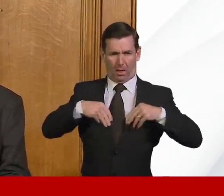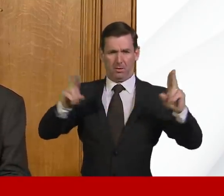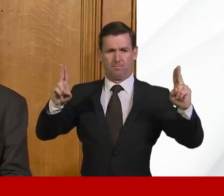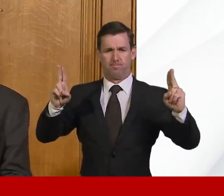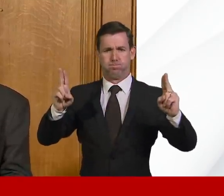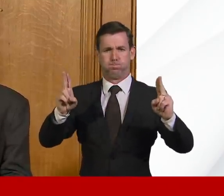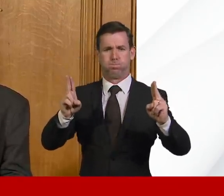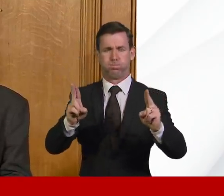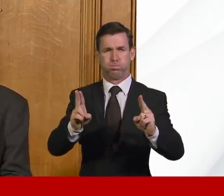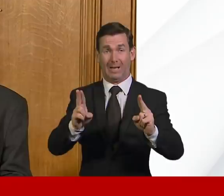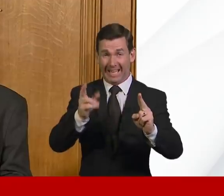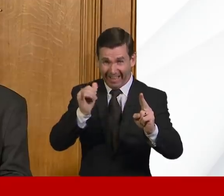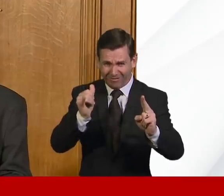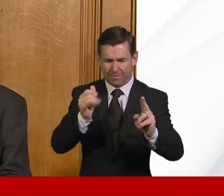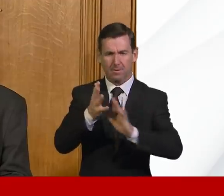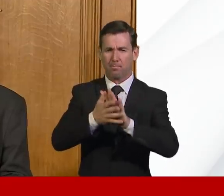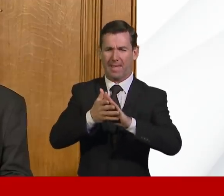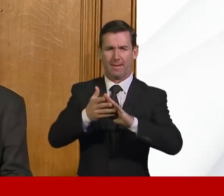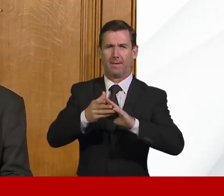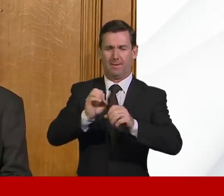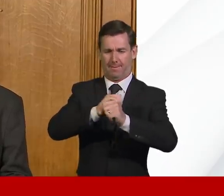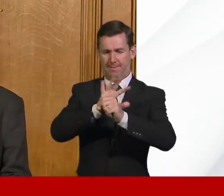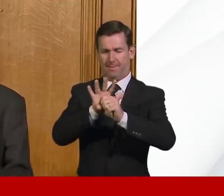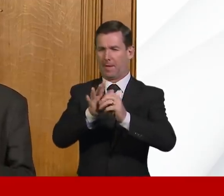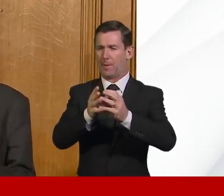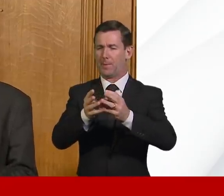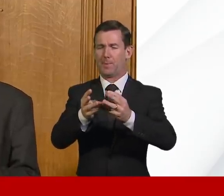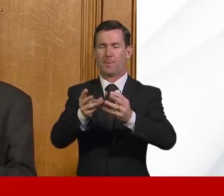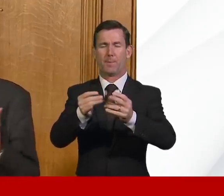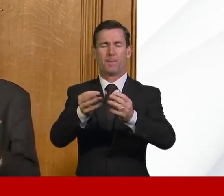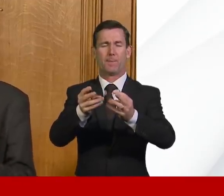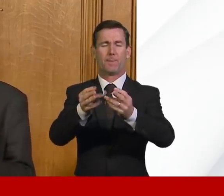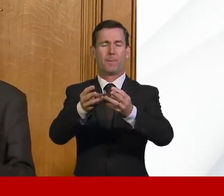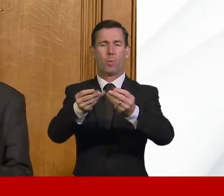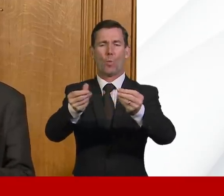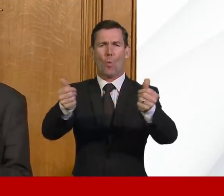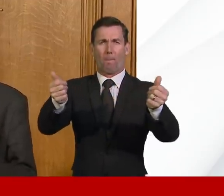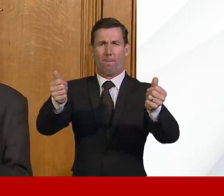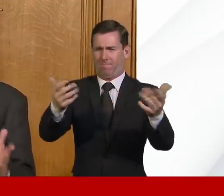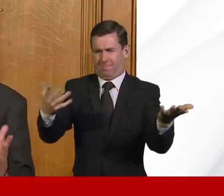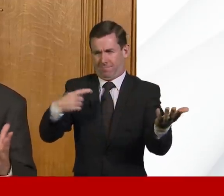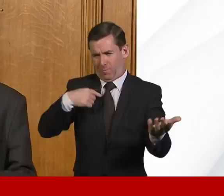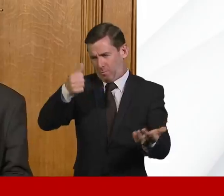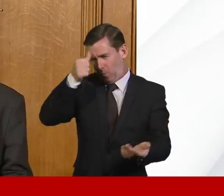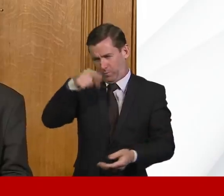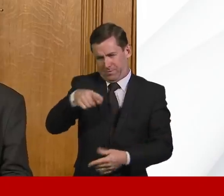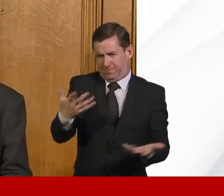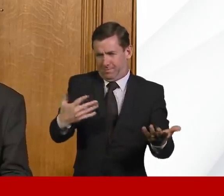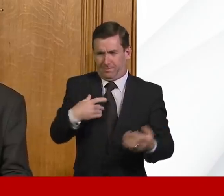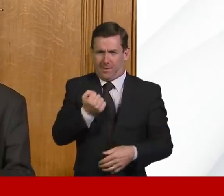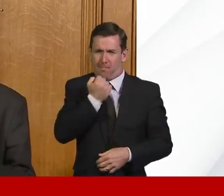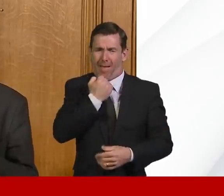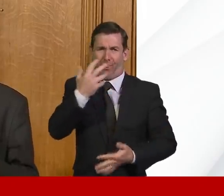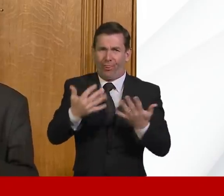individual, then the virus will start to decline in the population. That is a simple set of maths that